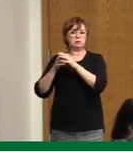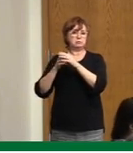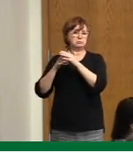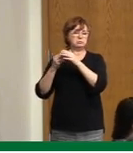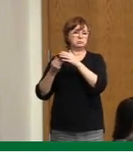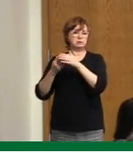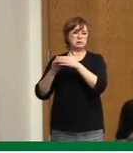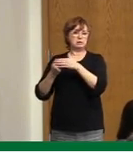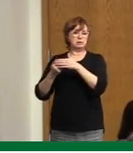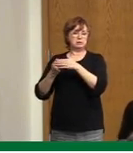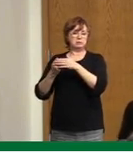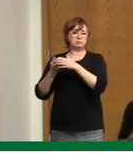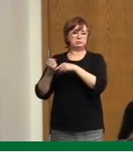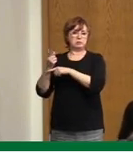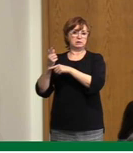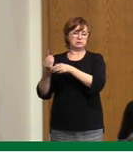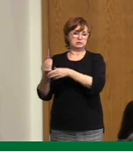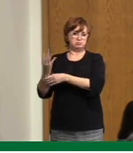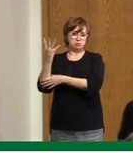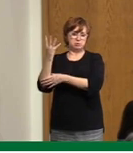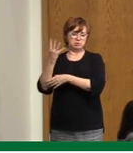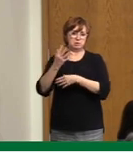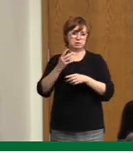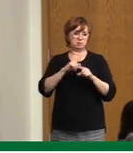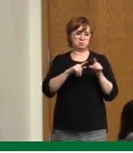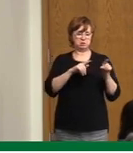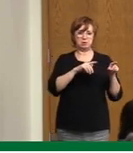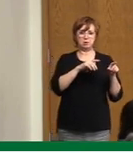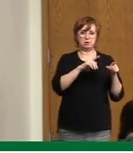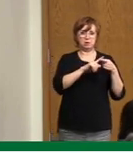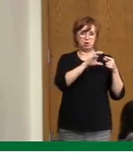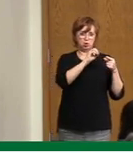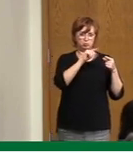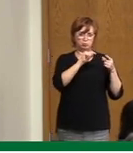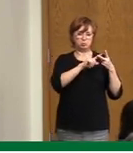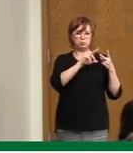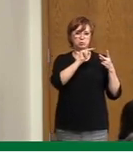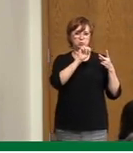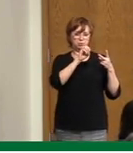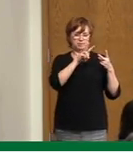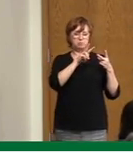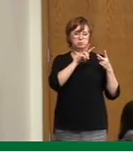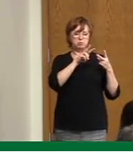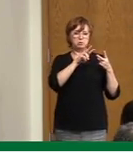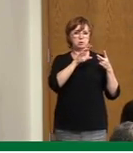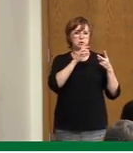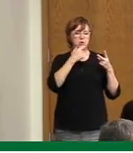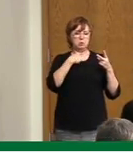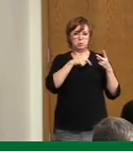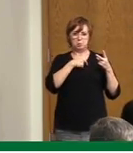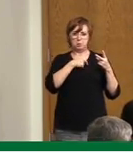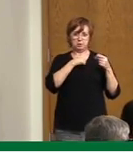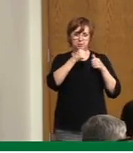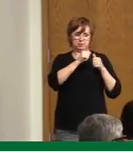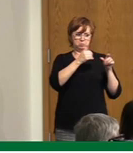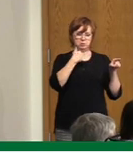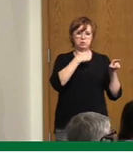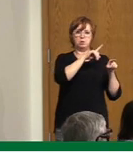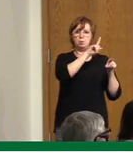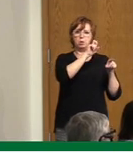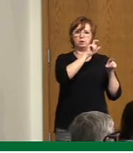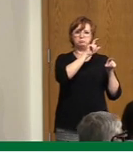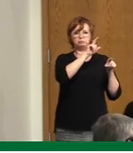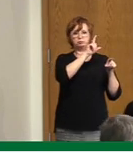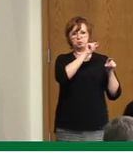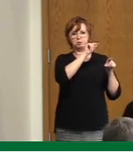That very much depends on do our cases come down to that below 120, preferably below 60. And so we'll have to see how our case